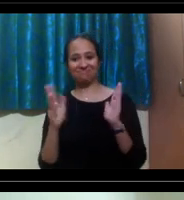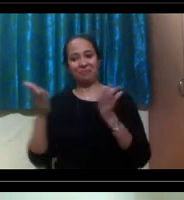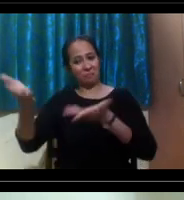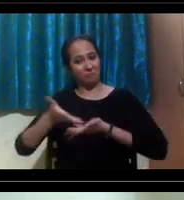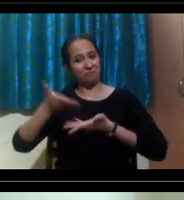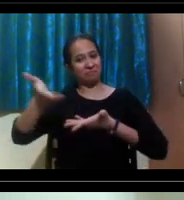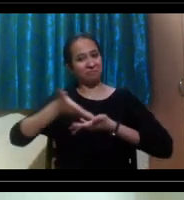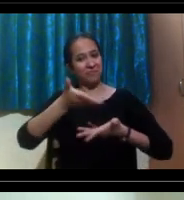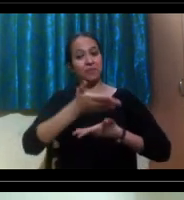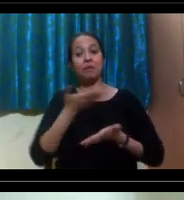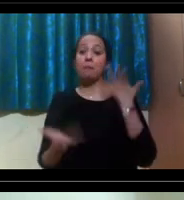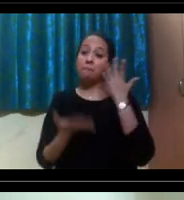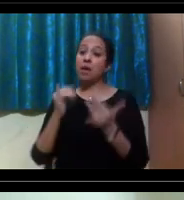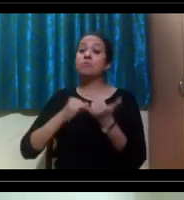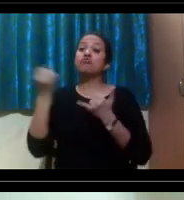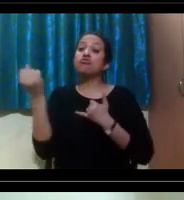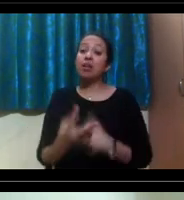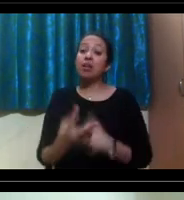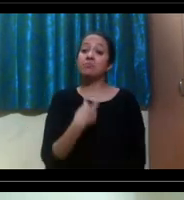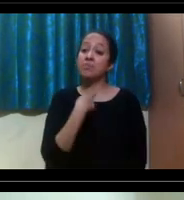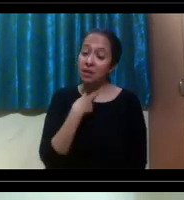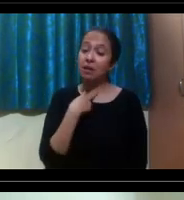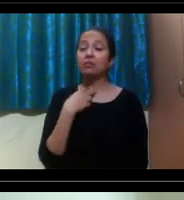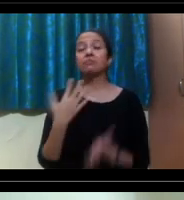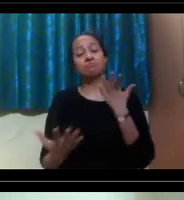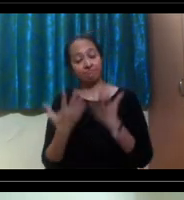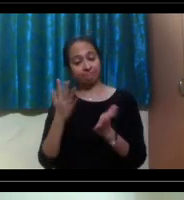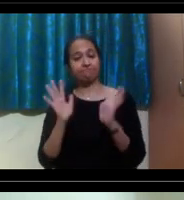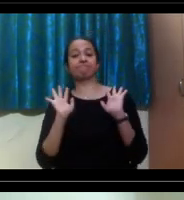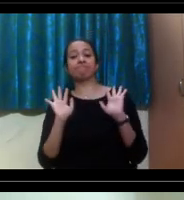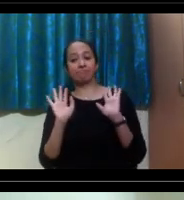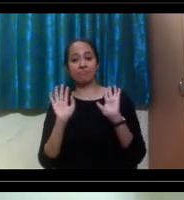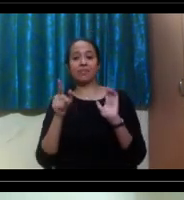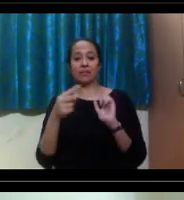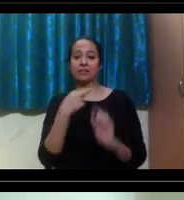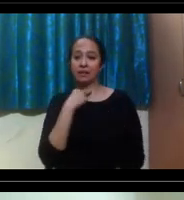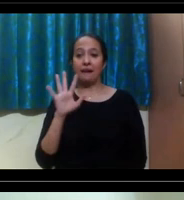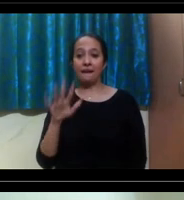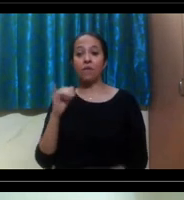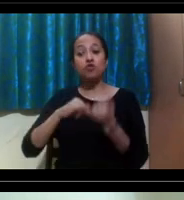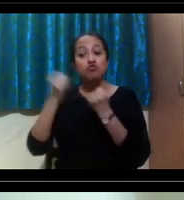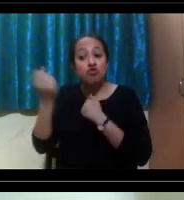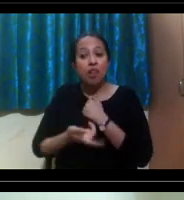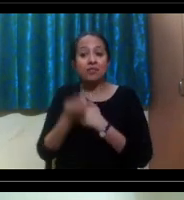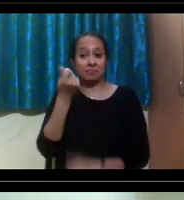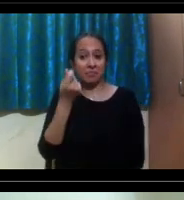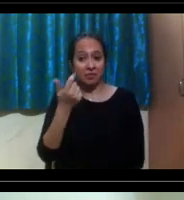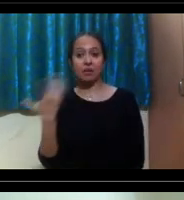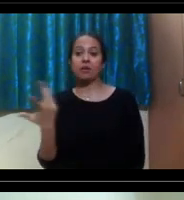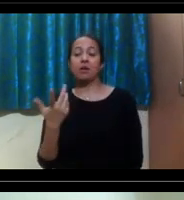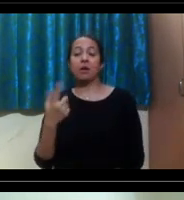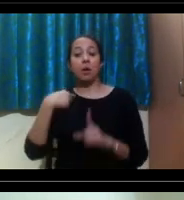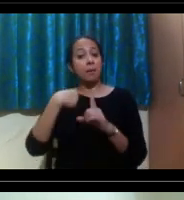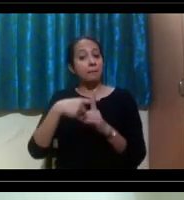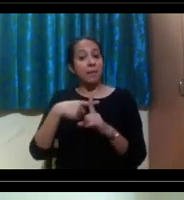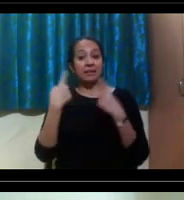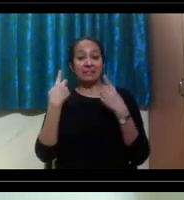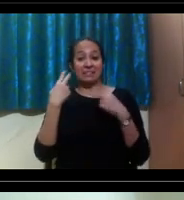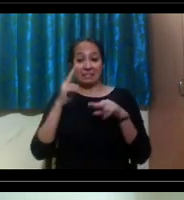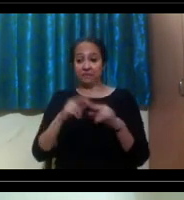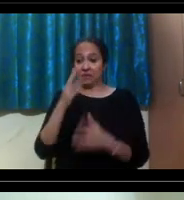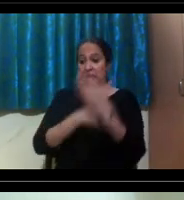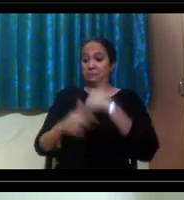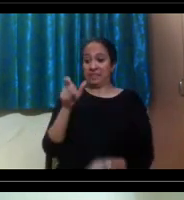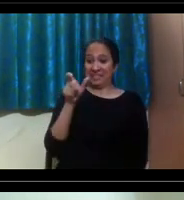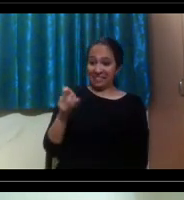disclosing their disability, but if it's part of your story, um, part of why you're studying in the US, part of your degree studies, your long-term